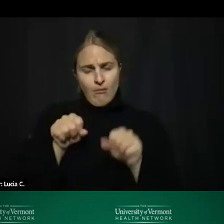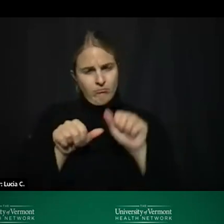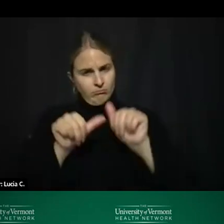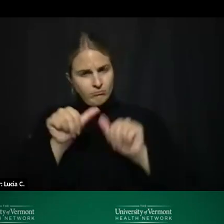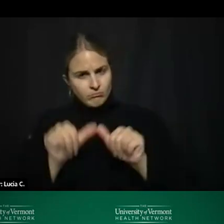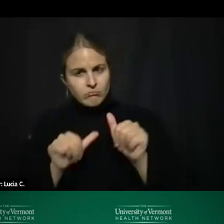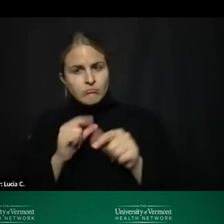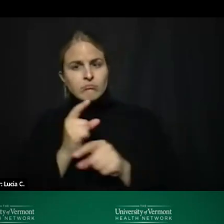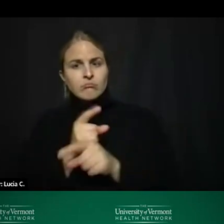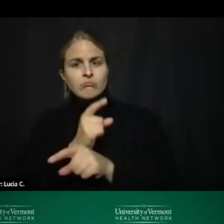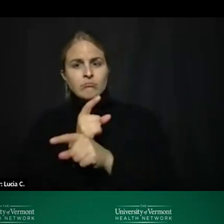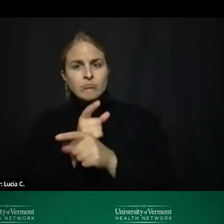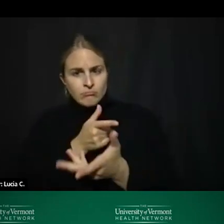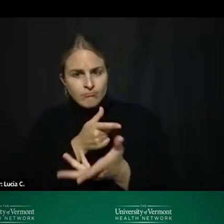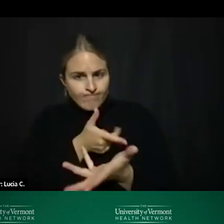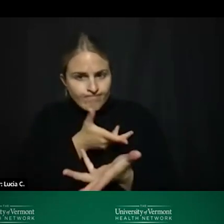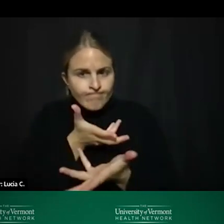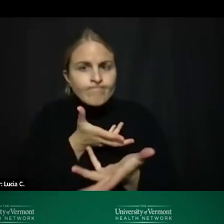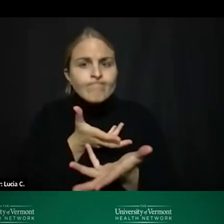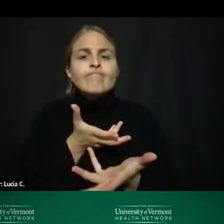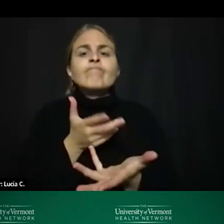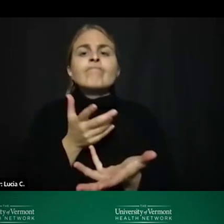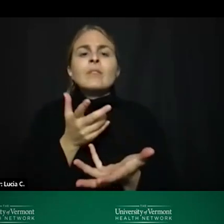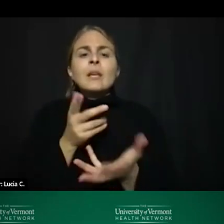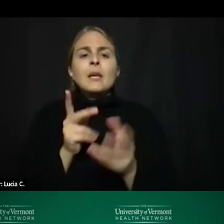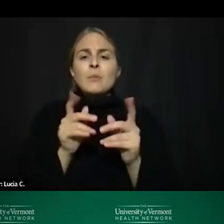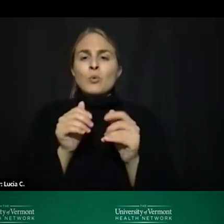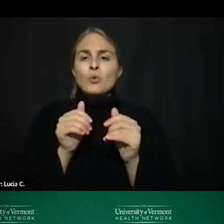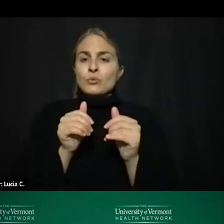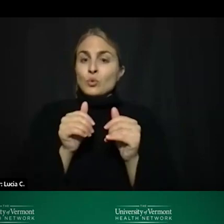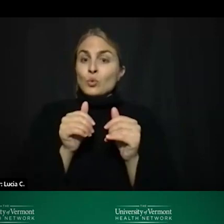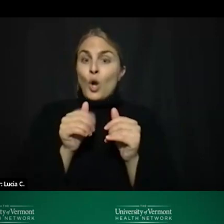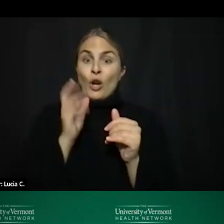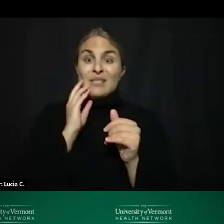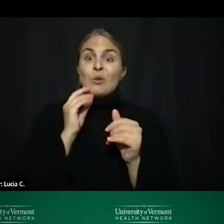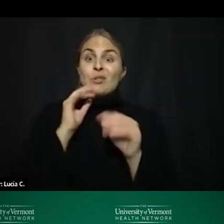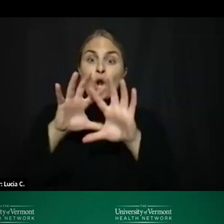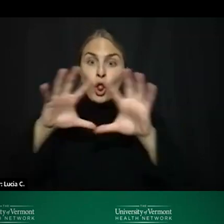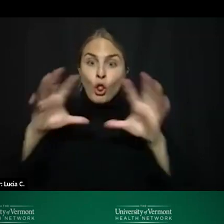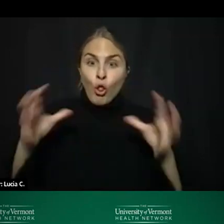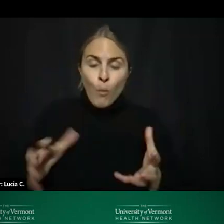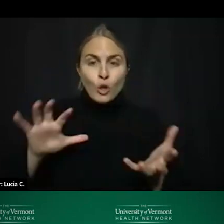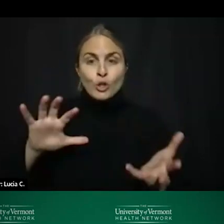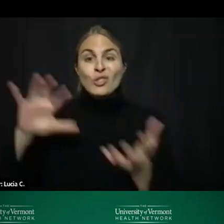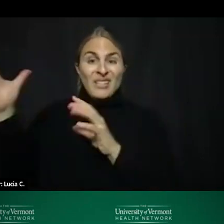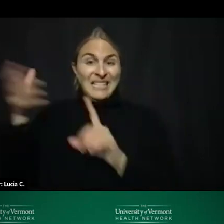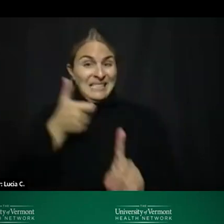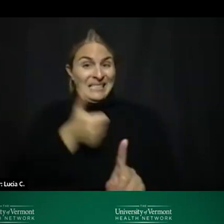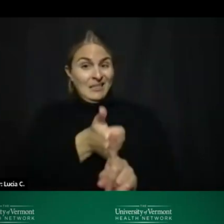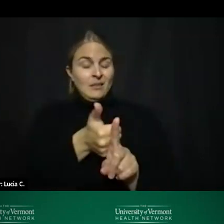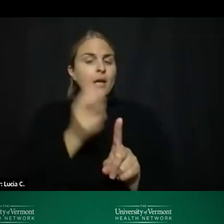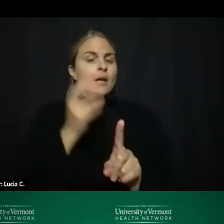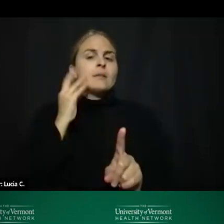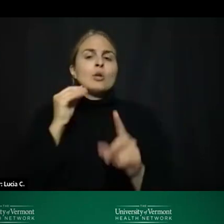treat people who are impacted by global term turbulence who may also have experienced war and violence